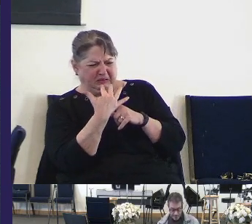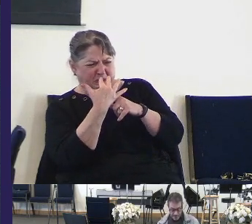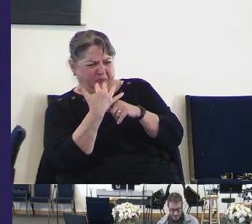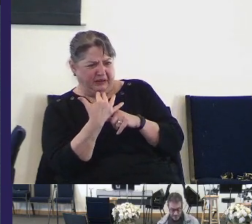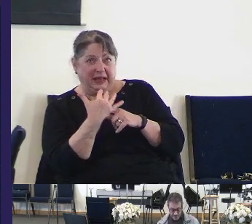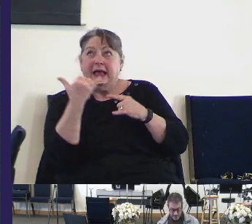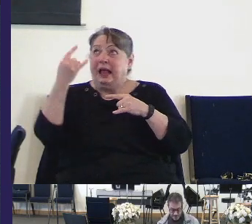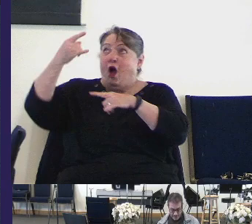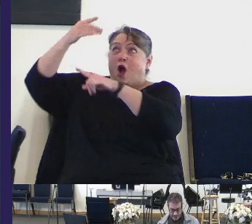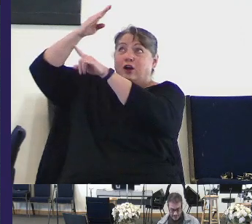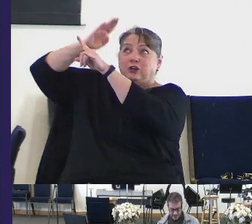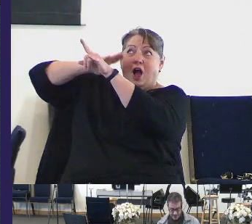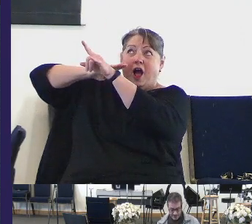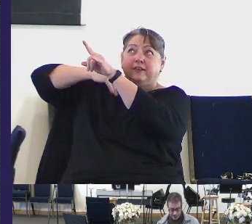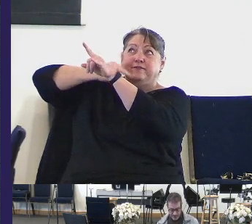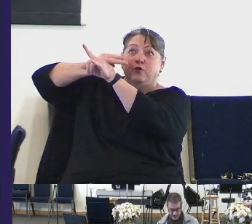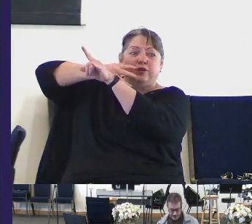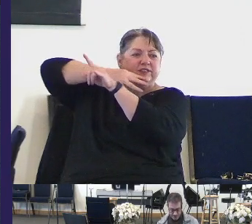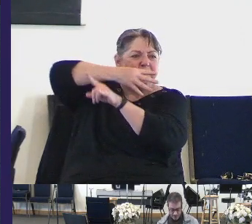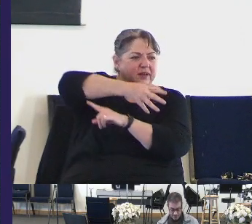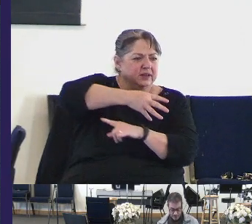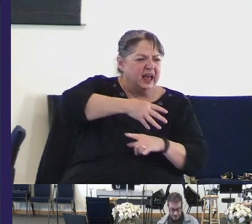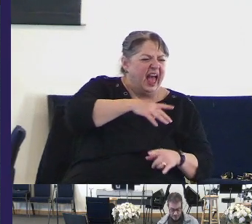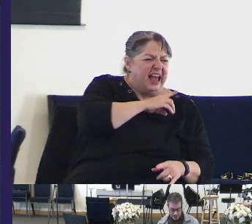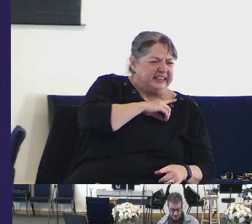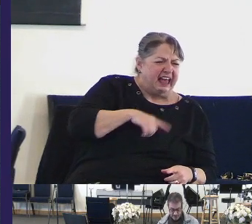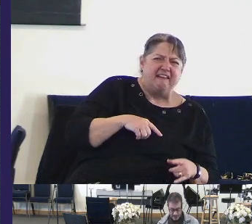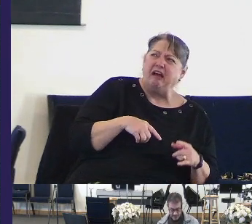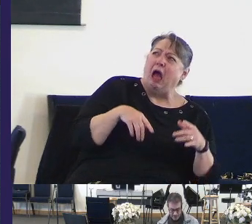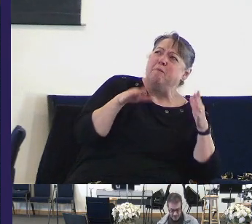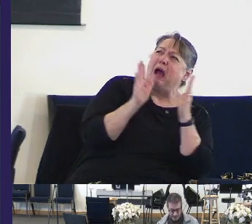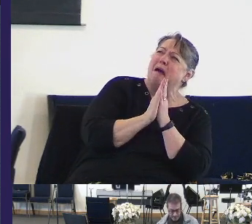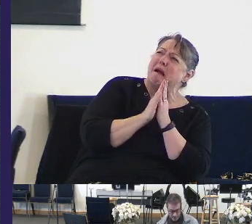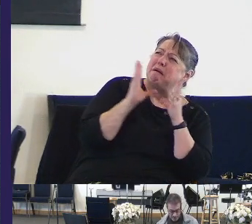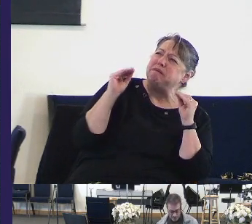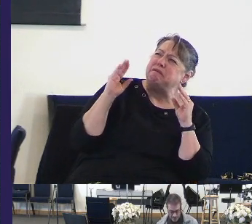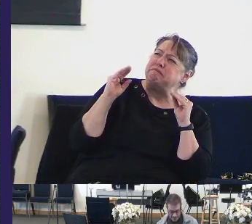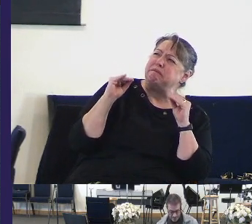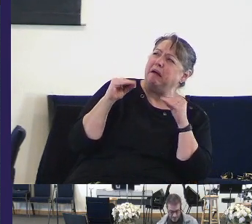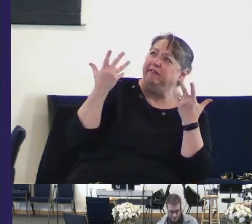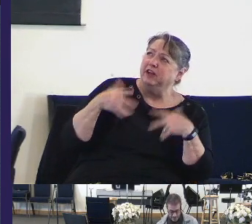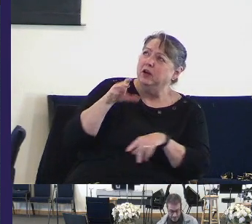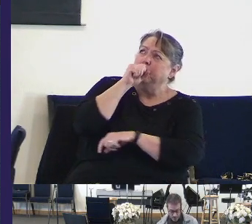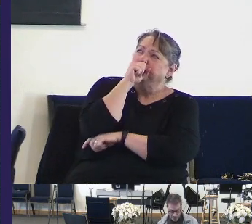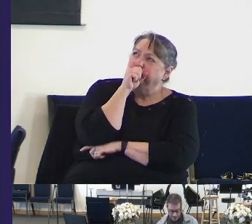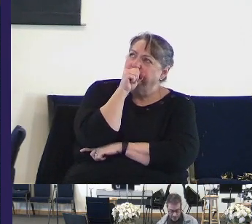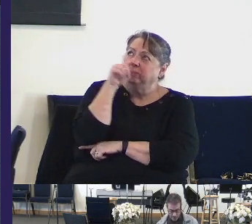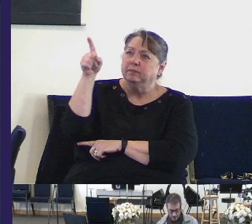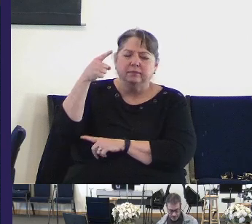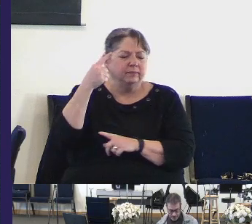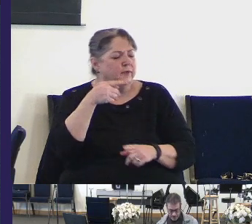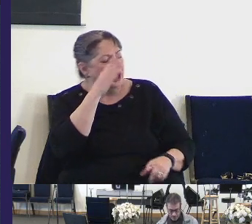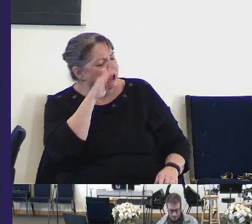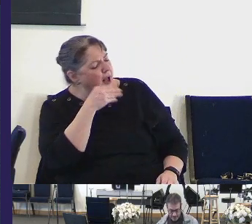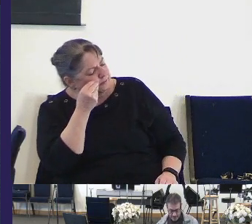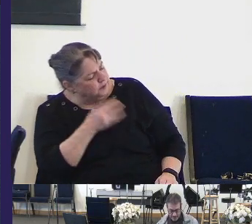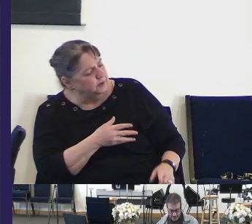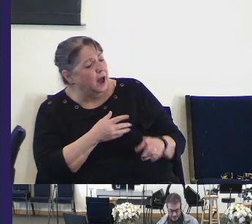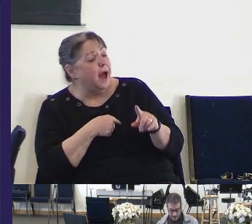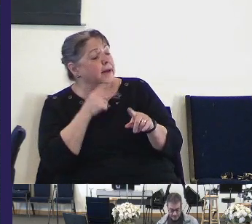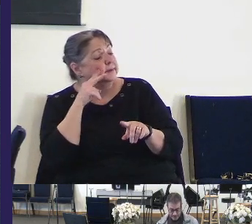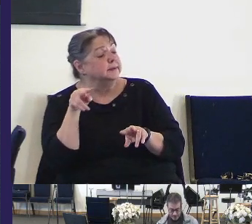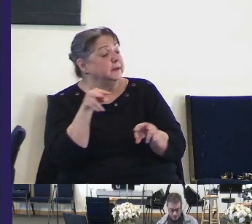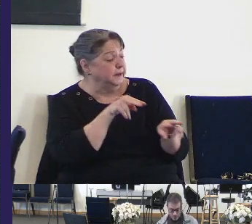David has said his peace in the first four verses God speaks here in verse five because of the oppression of the weak